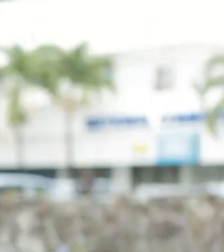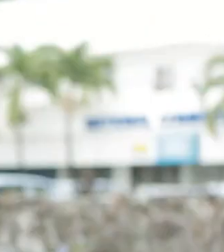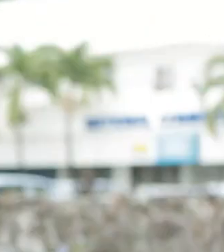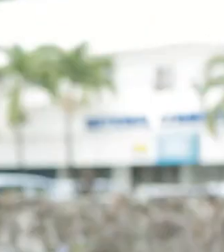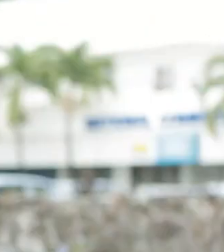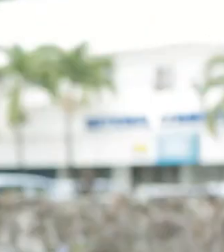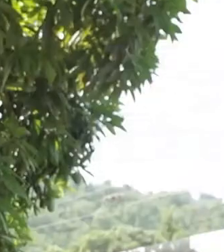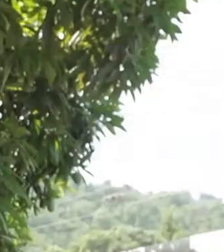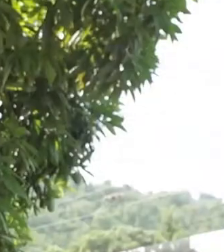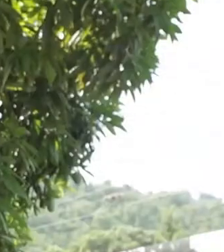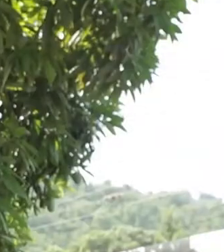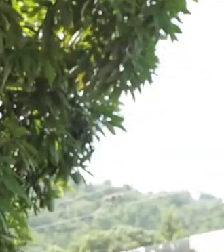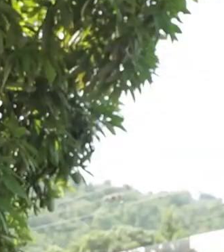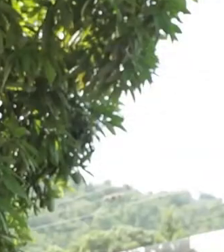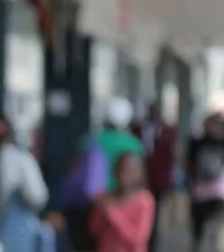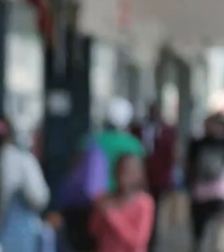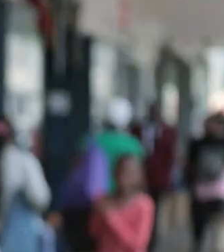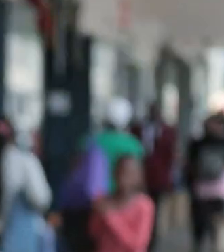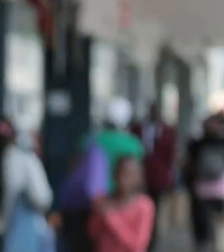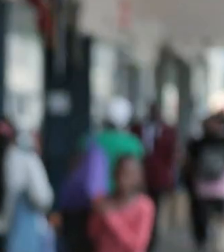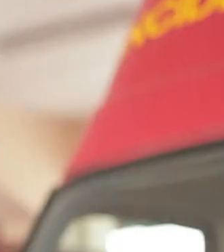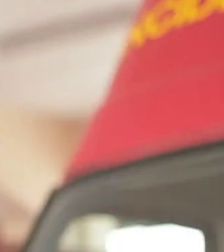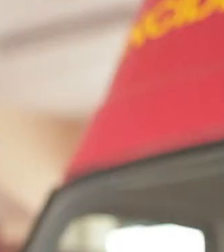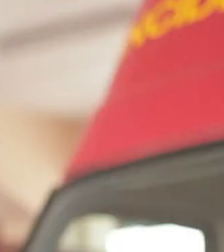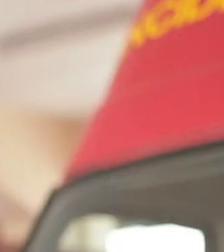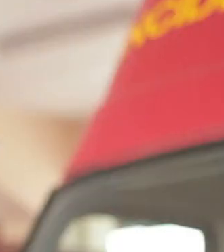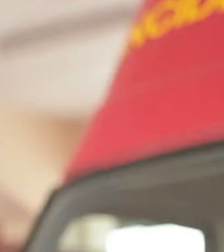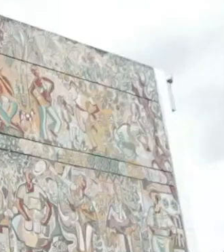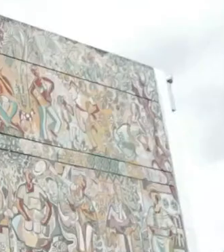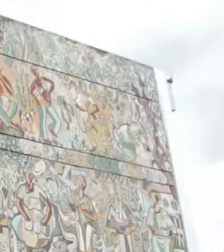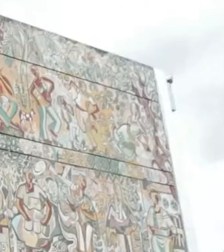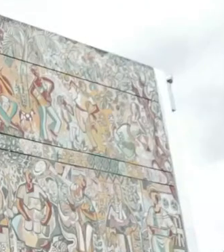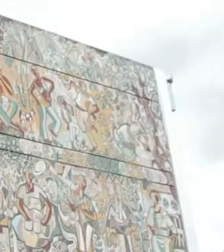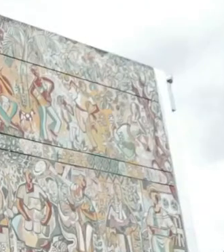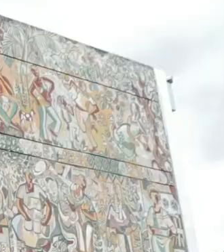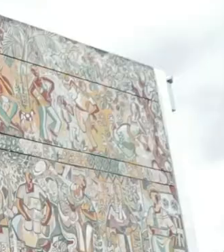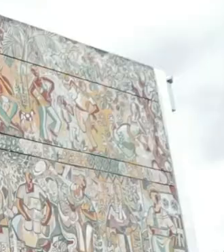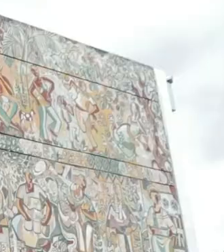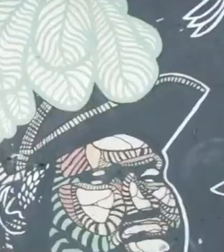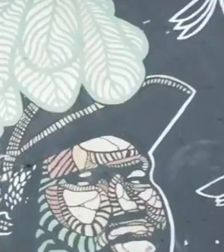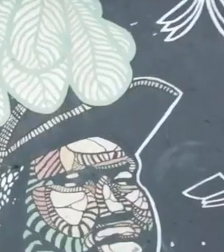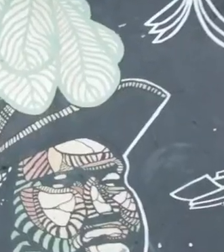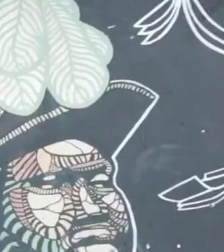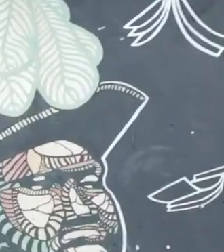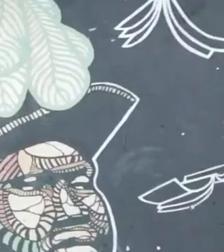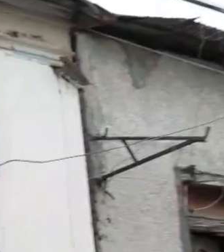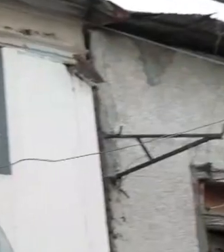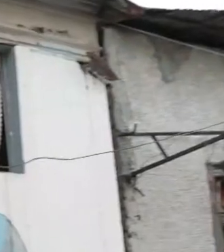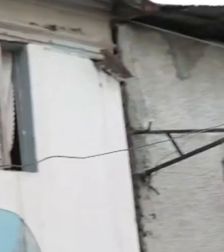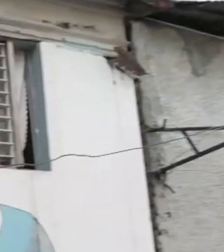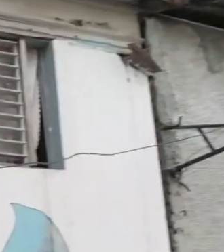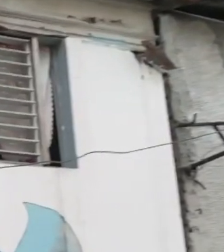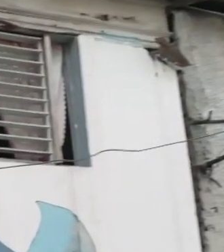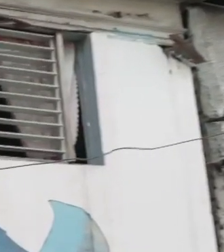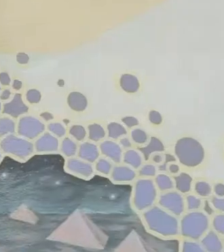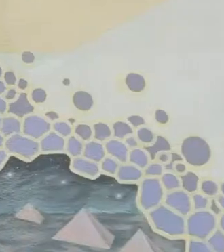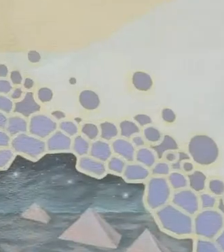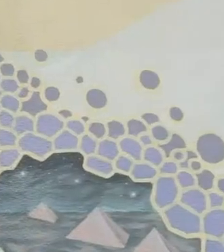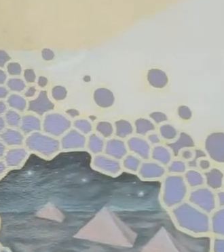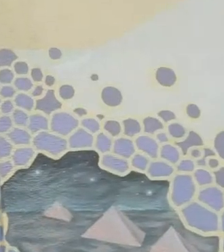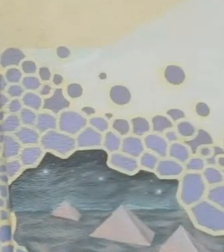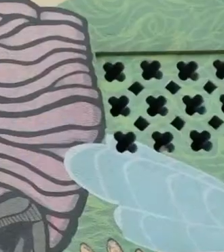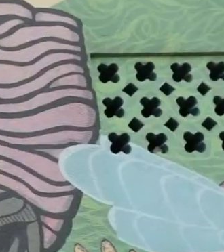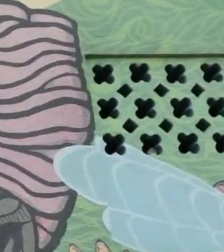class or economic status is no match for addictive behaviors, anxiety or eating disorders,